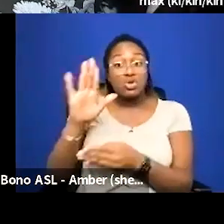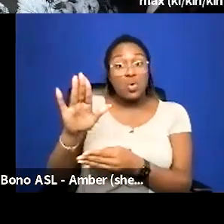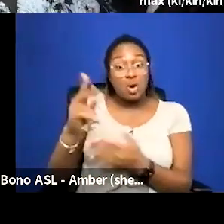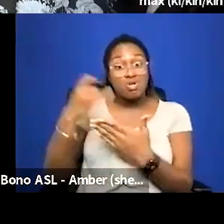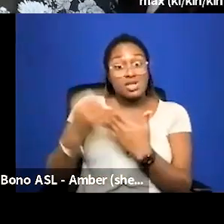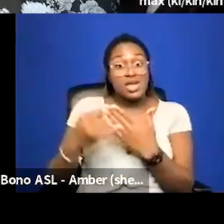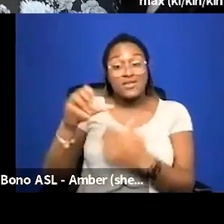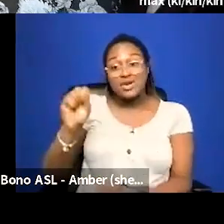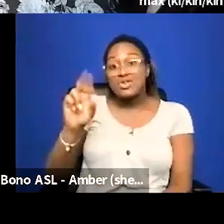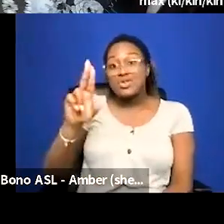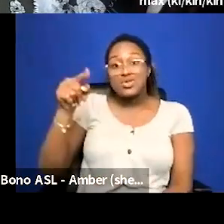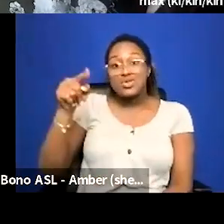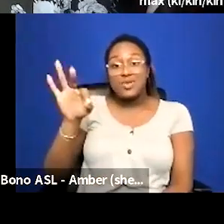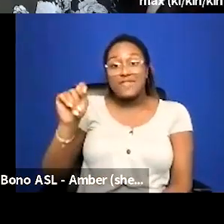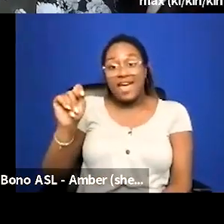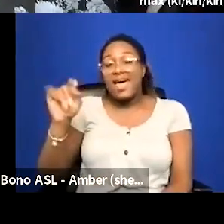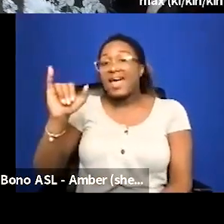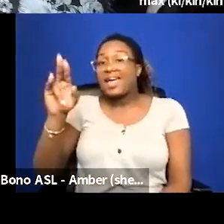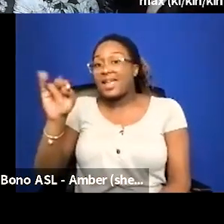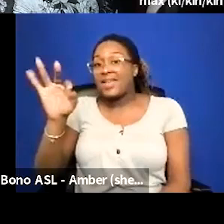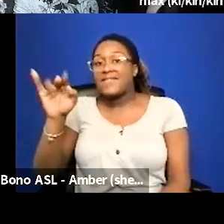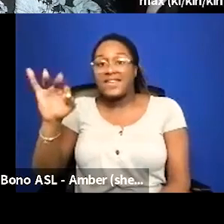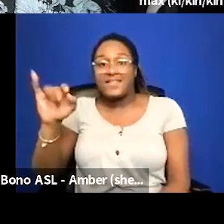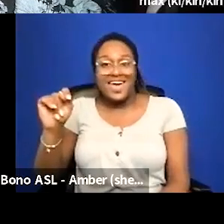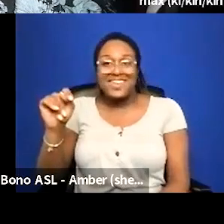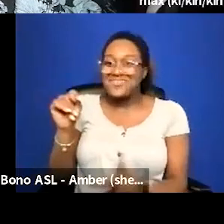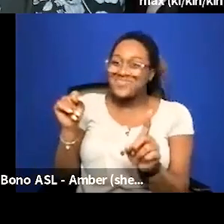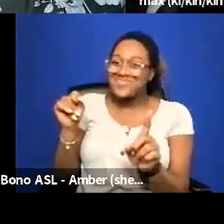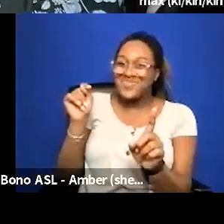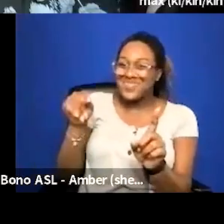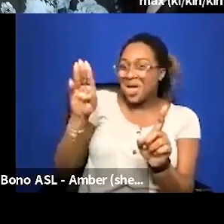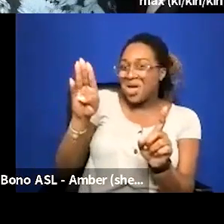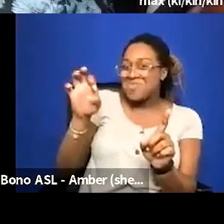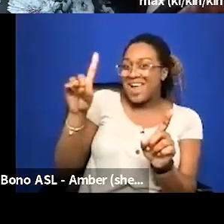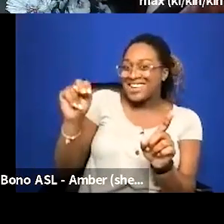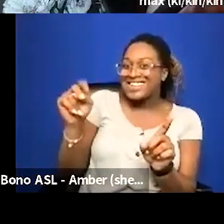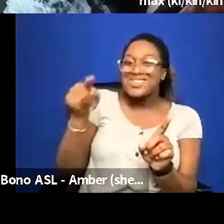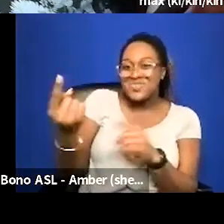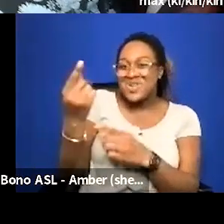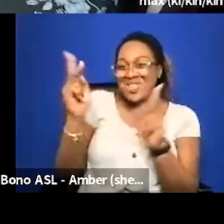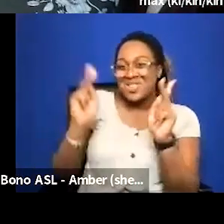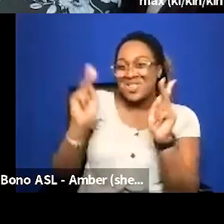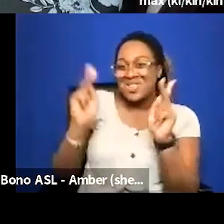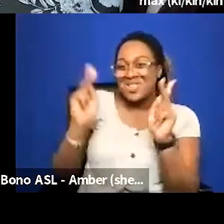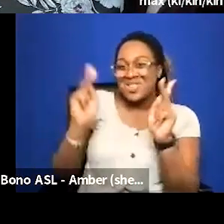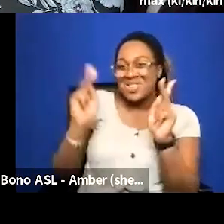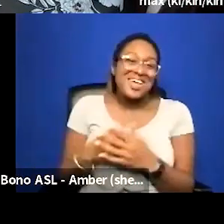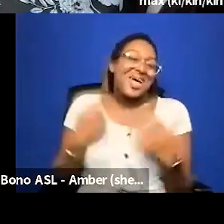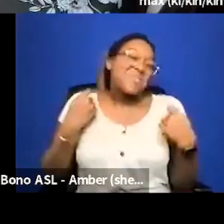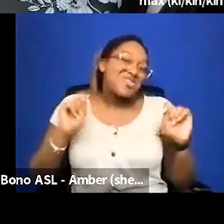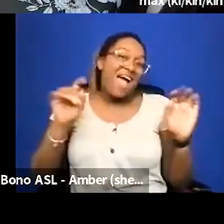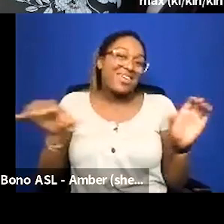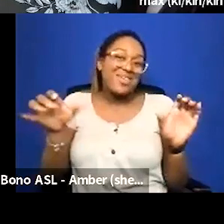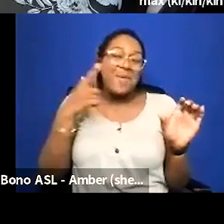sure yeah um actually brandon brandon is one of the giggers um what i'm trying to do because of that